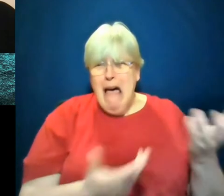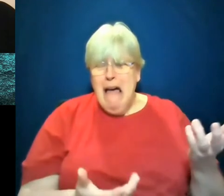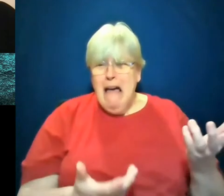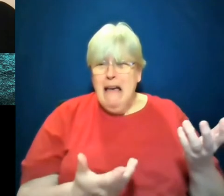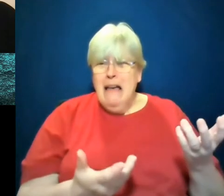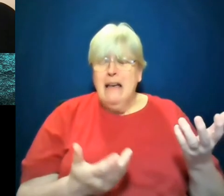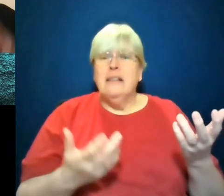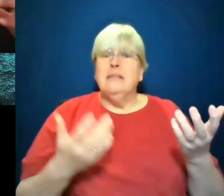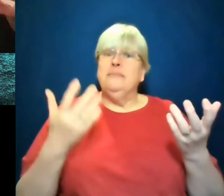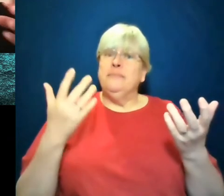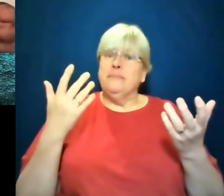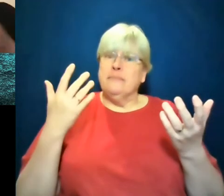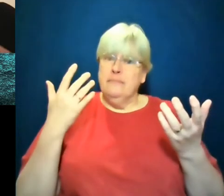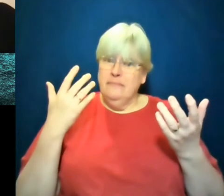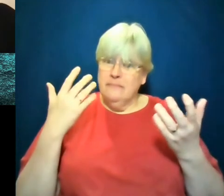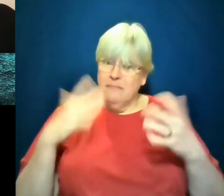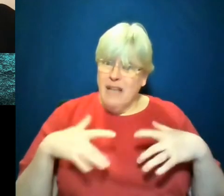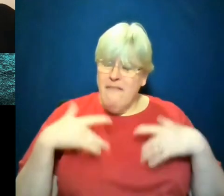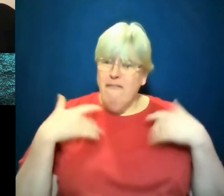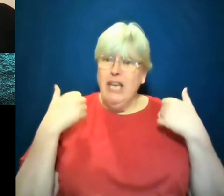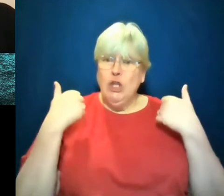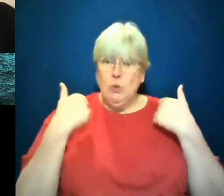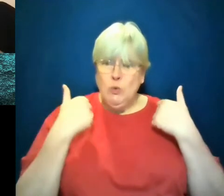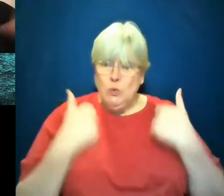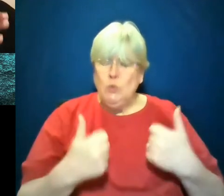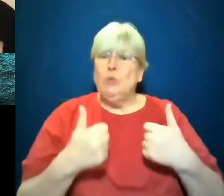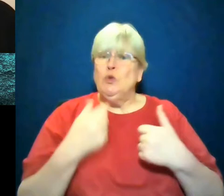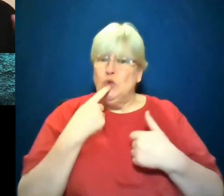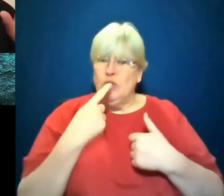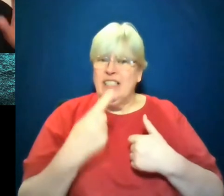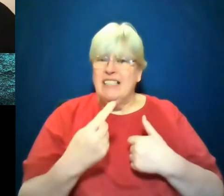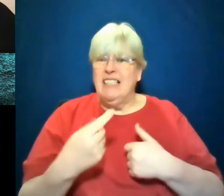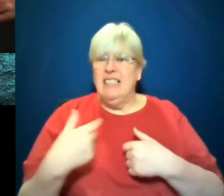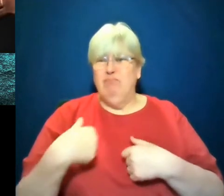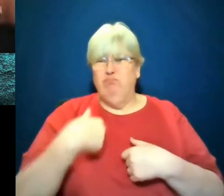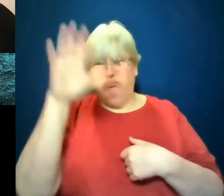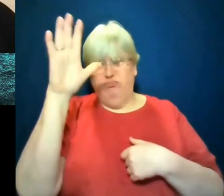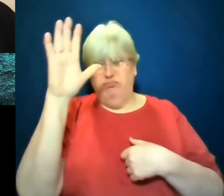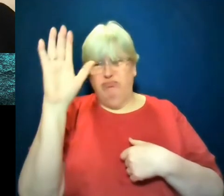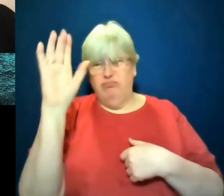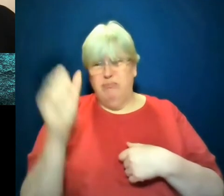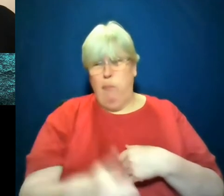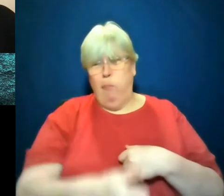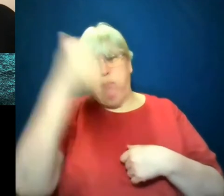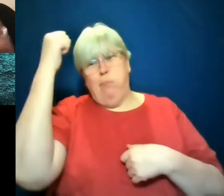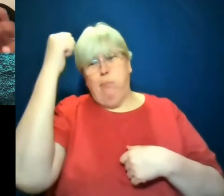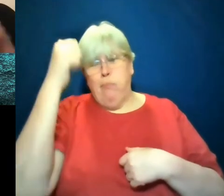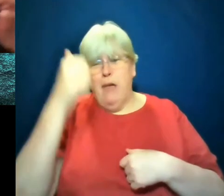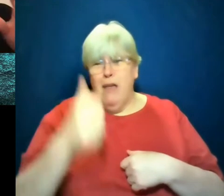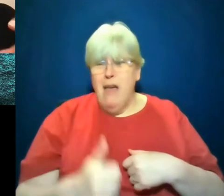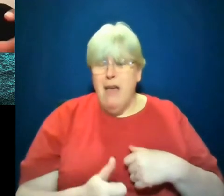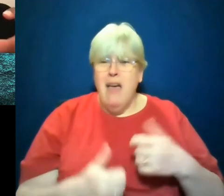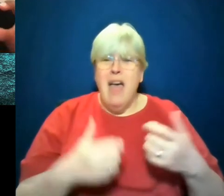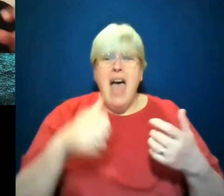And it feels so good to say bye-bye. Please get out of here. I know there is,